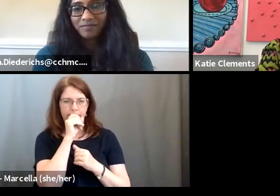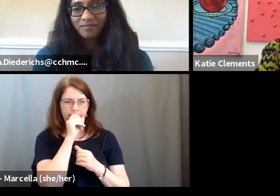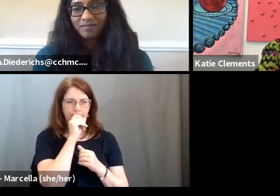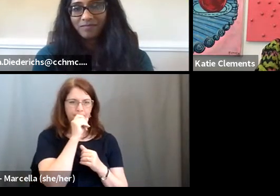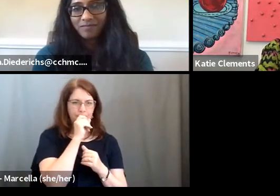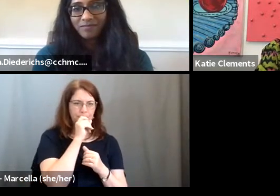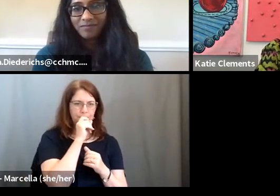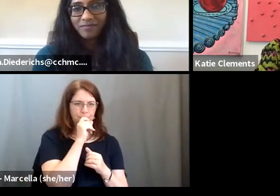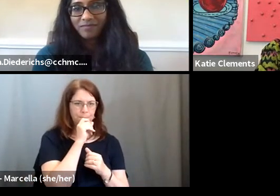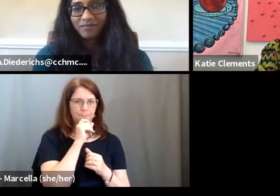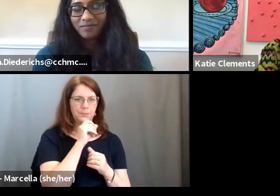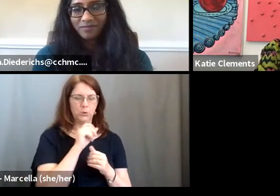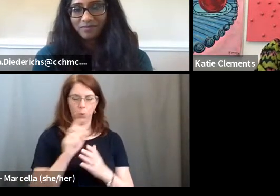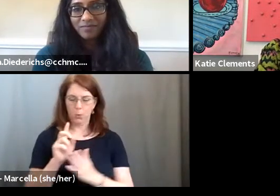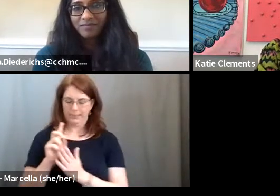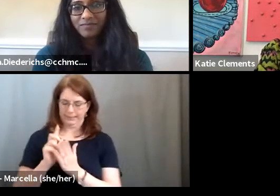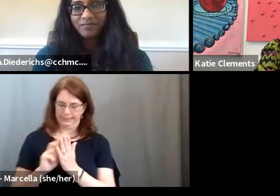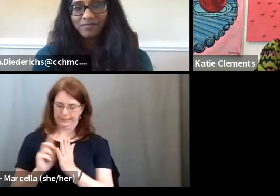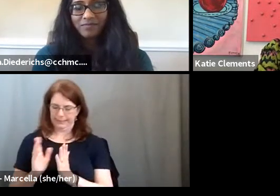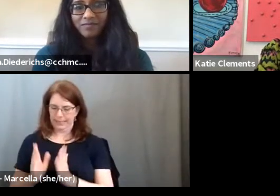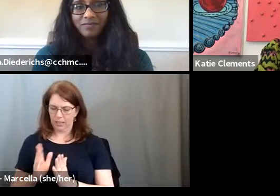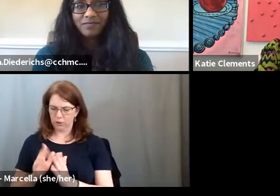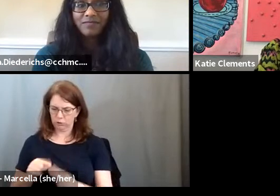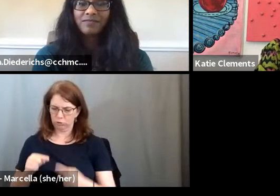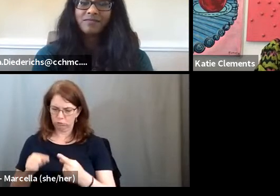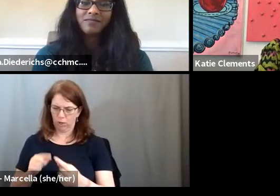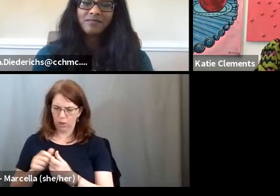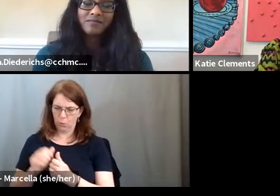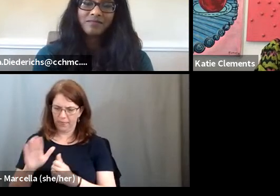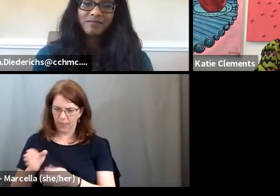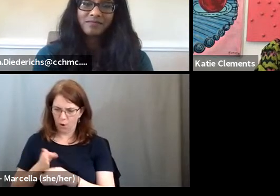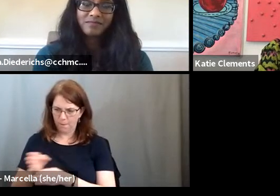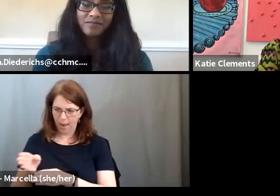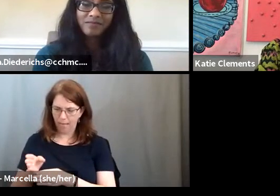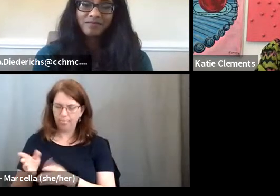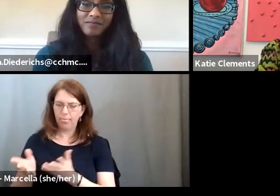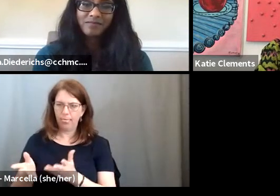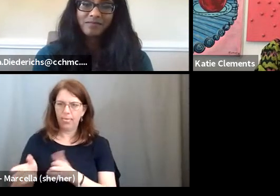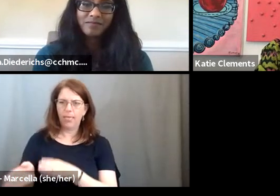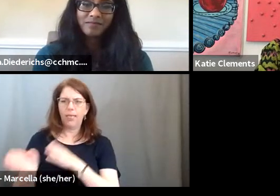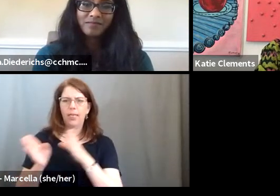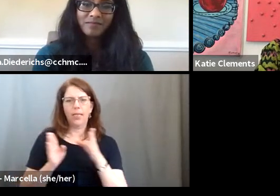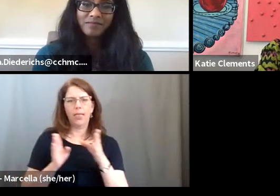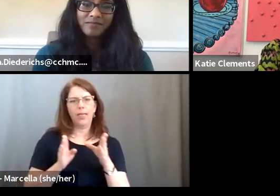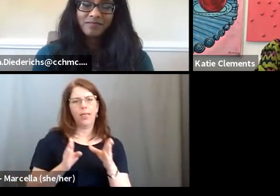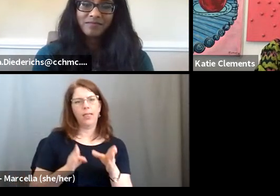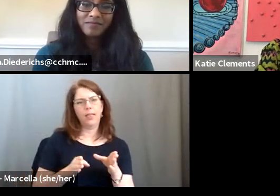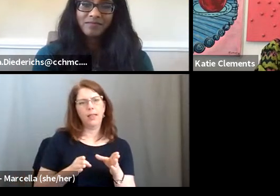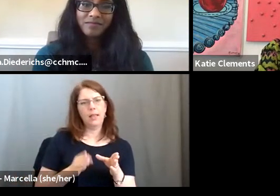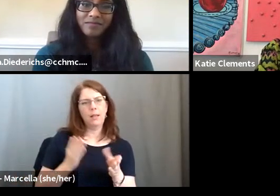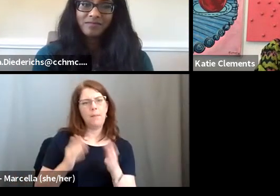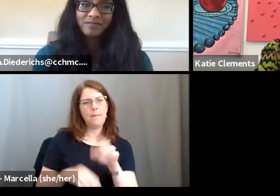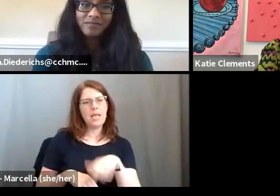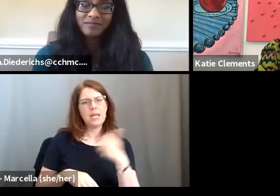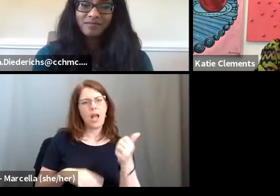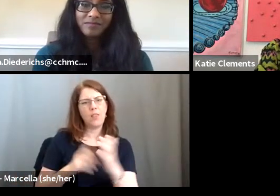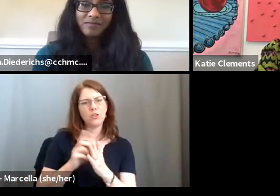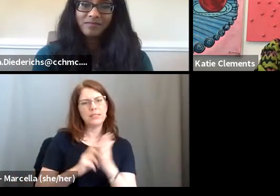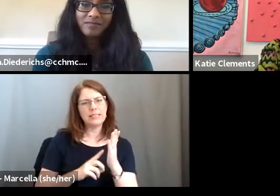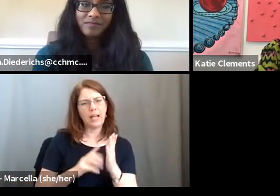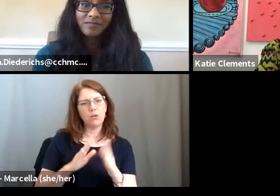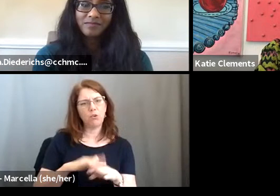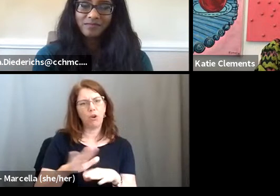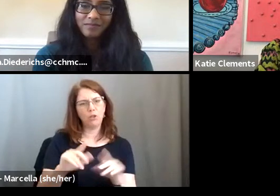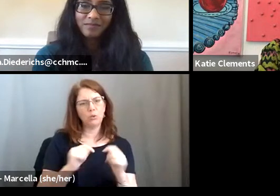designer struggling with their career path, but I also kind of want look at another angle where we talk about, say there's a young designer on your